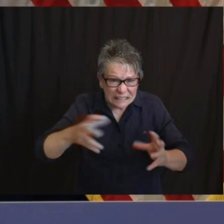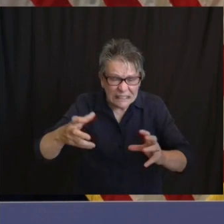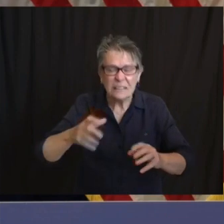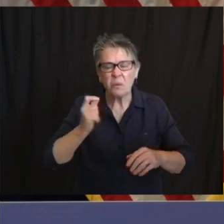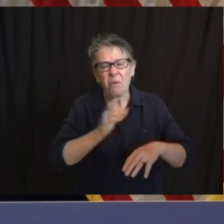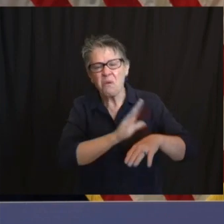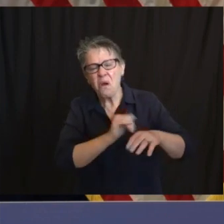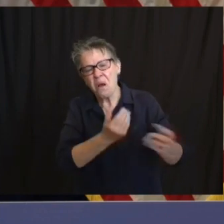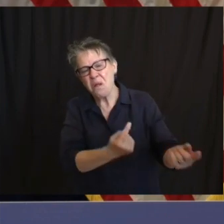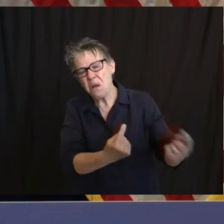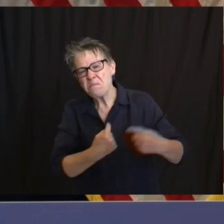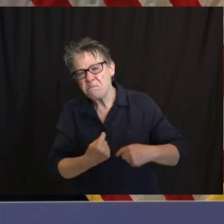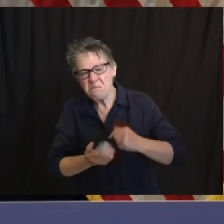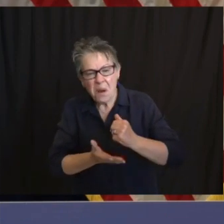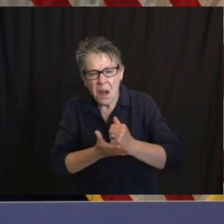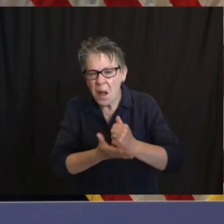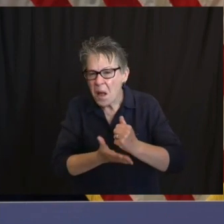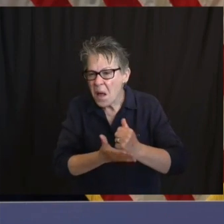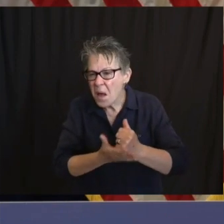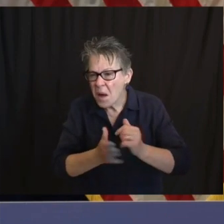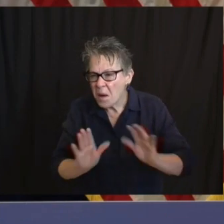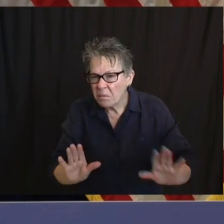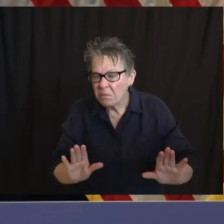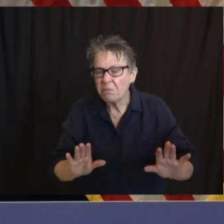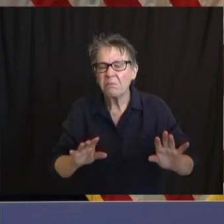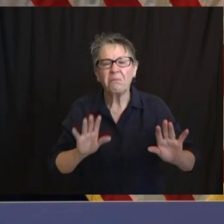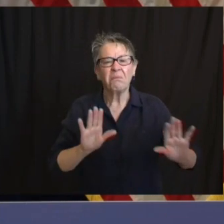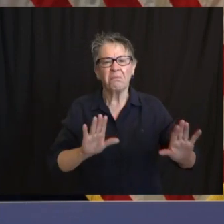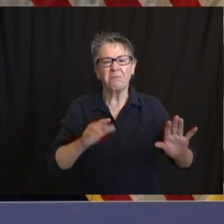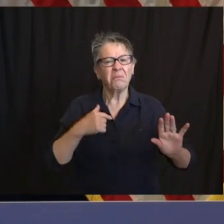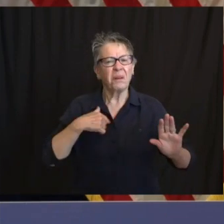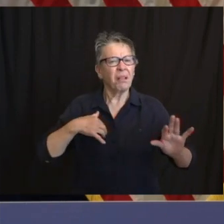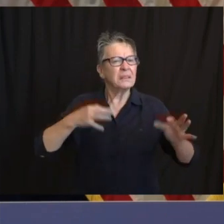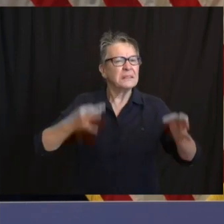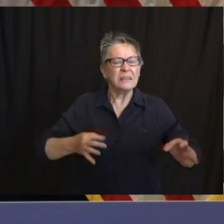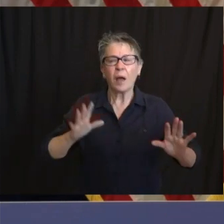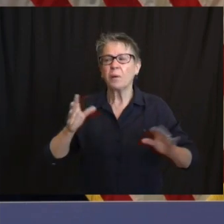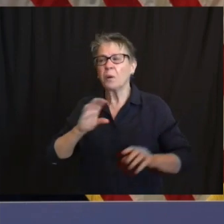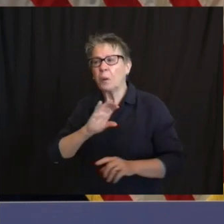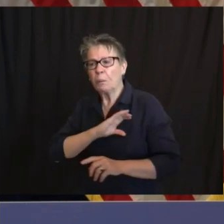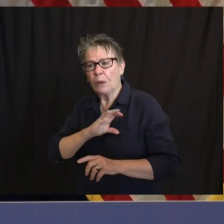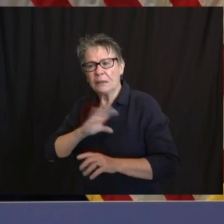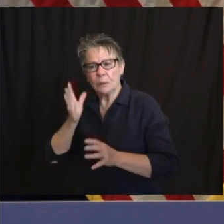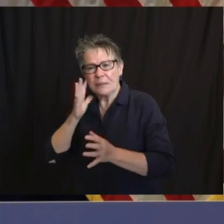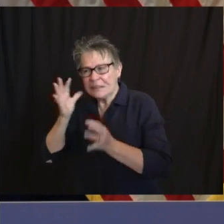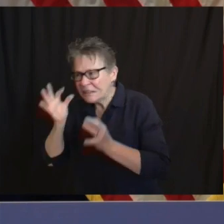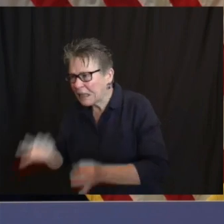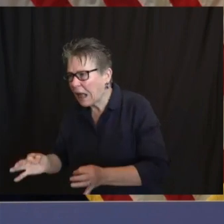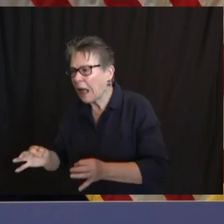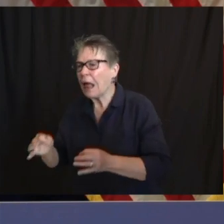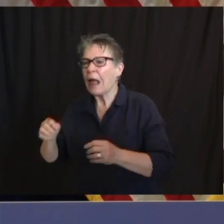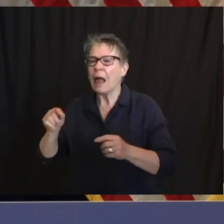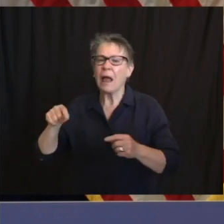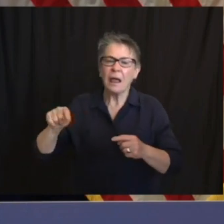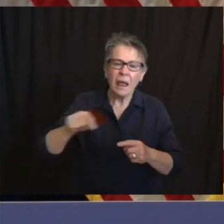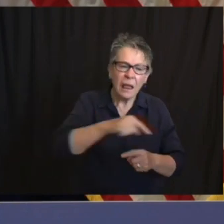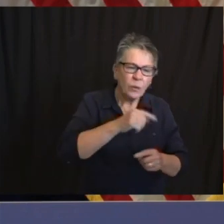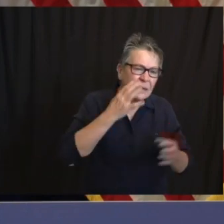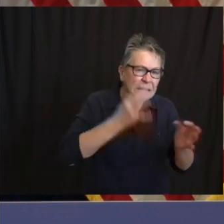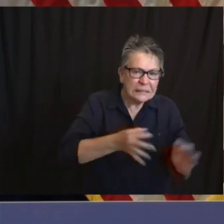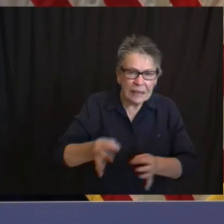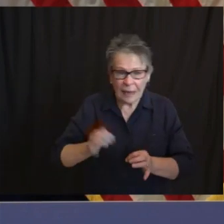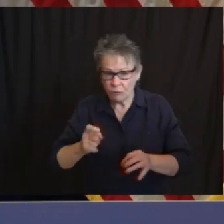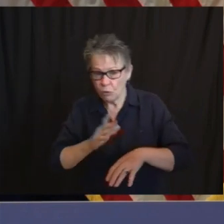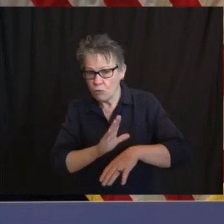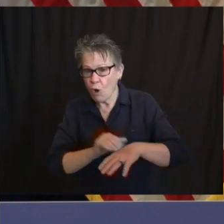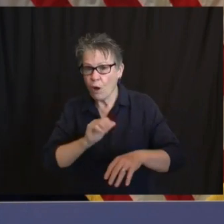also the cross relationships, you know, Essex County when they knew they had the Newark protest on Saturday did what you